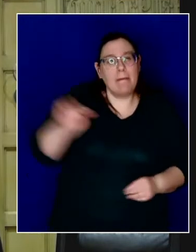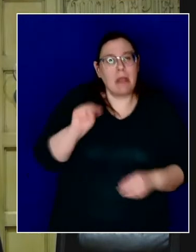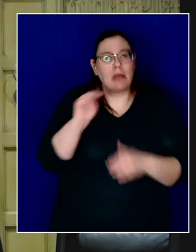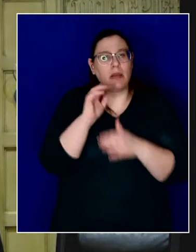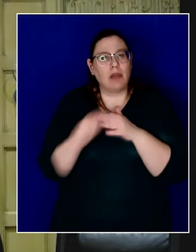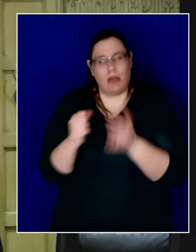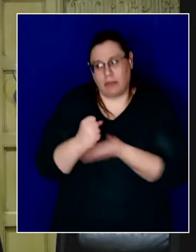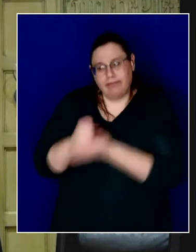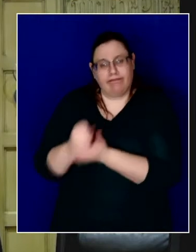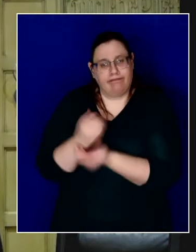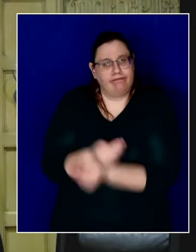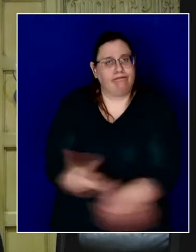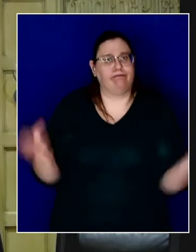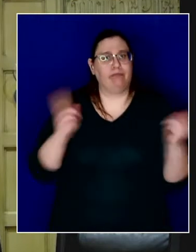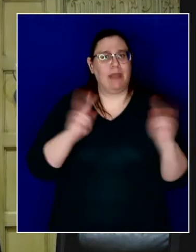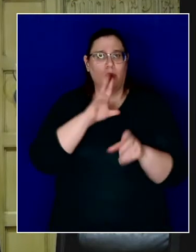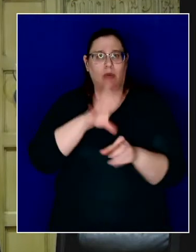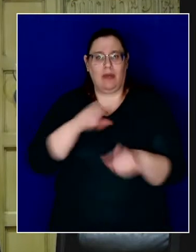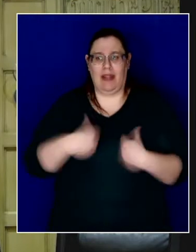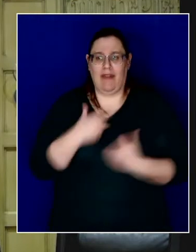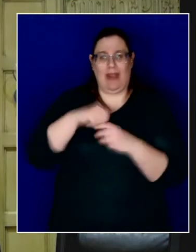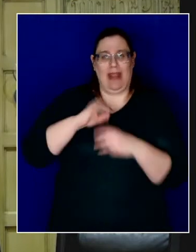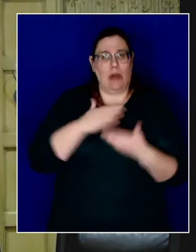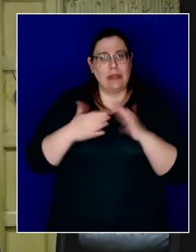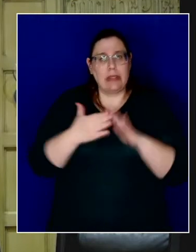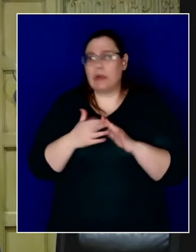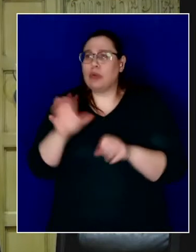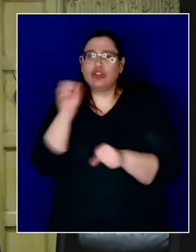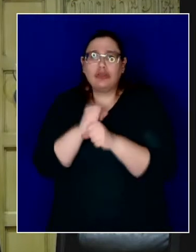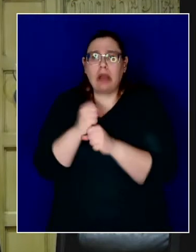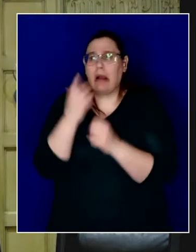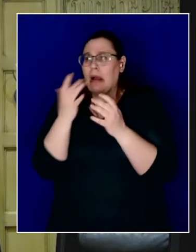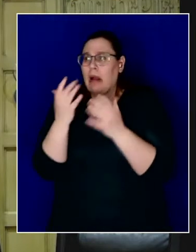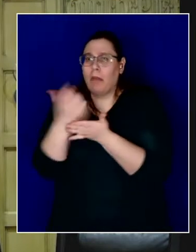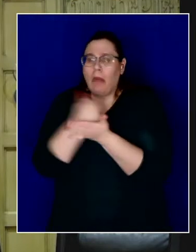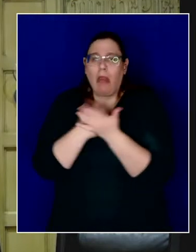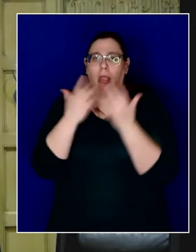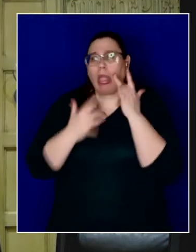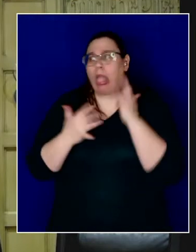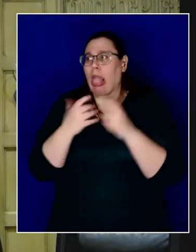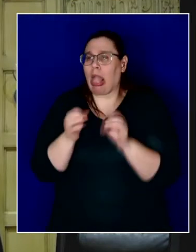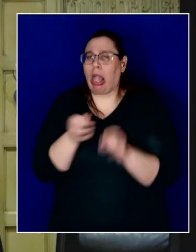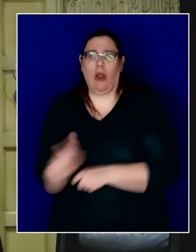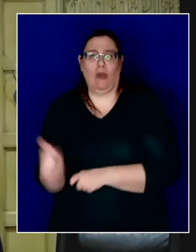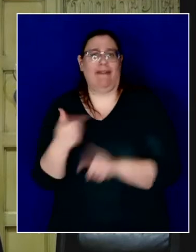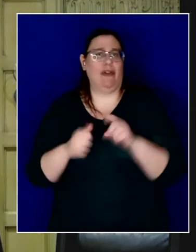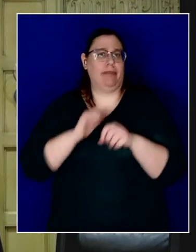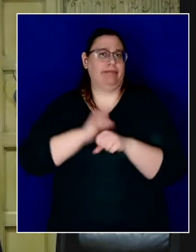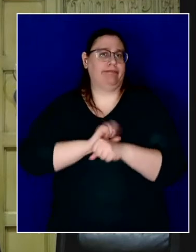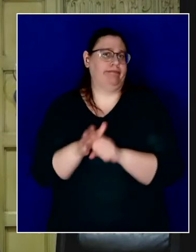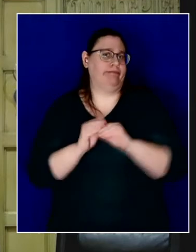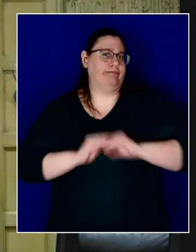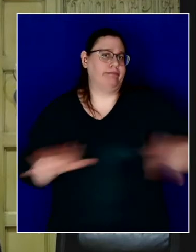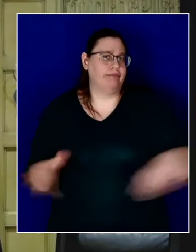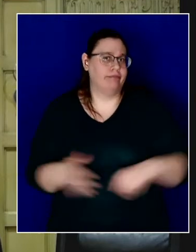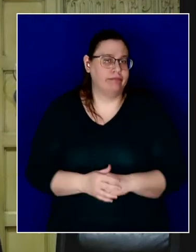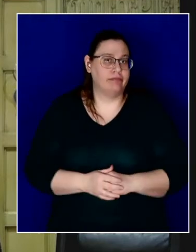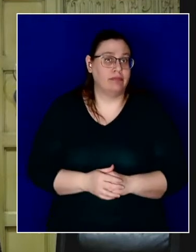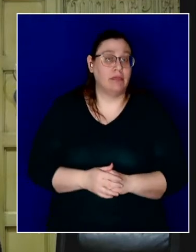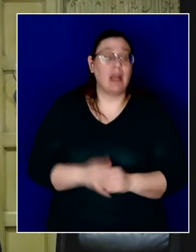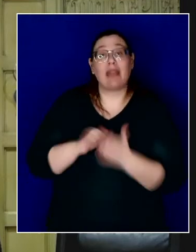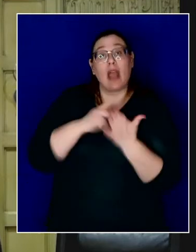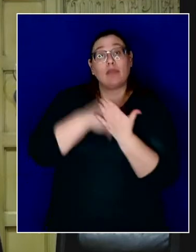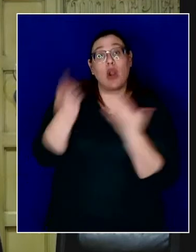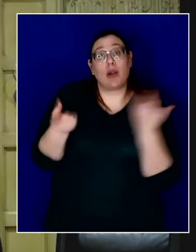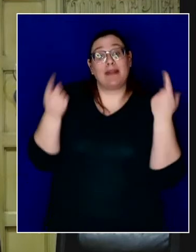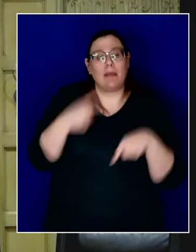to those in our city whose livelihoods have been destroyed as a result of the pandemic. This program has been the result of an extraordinary